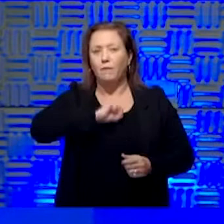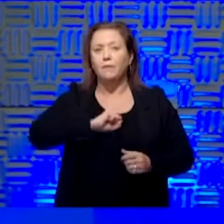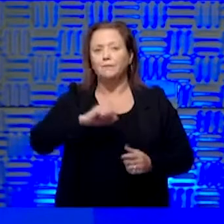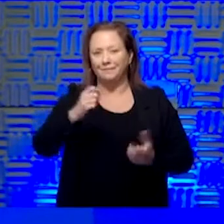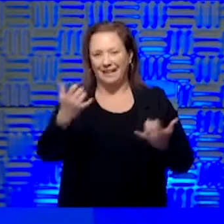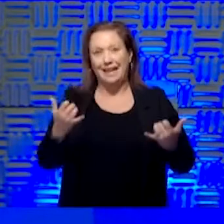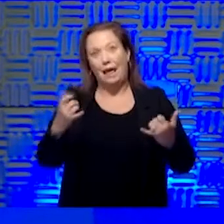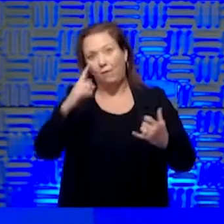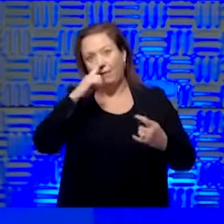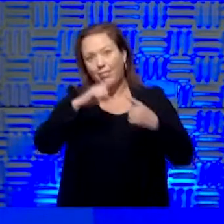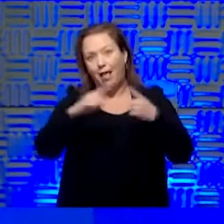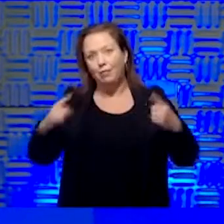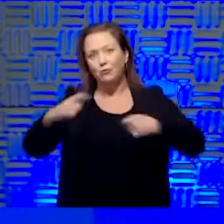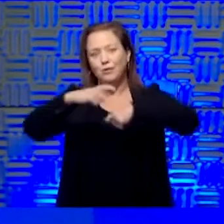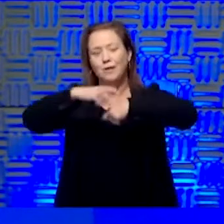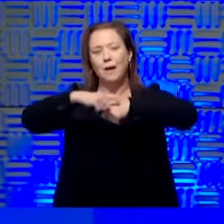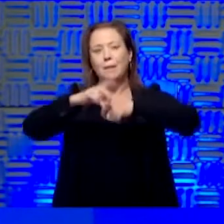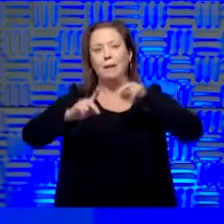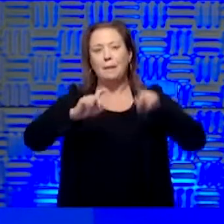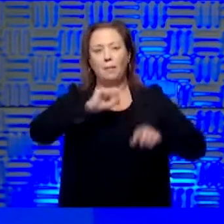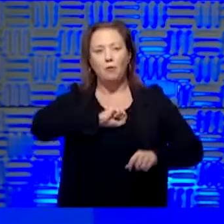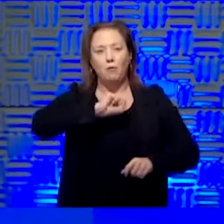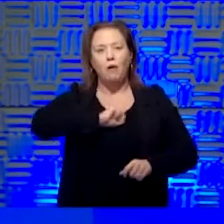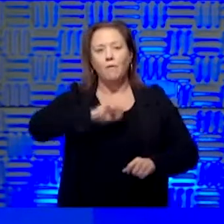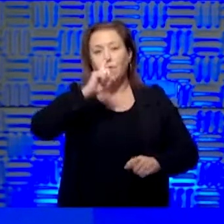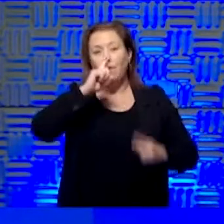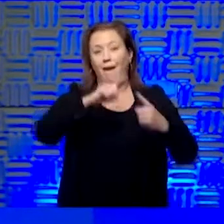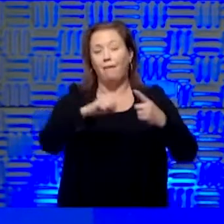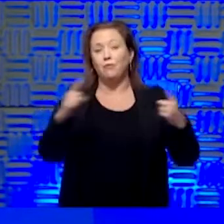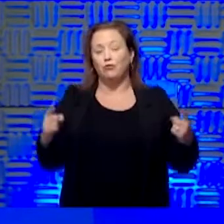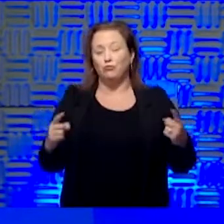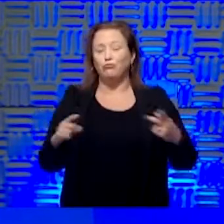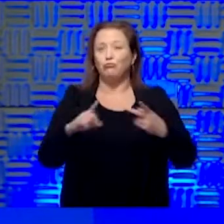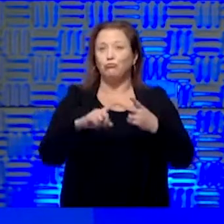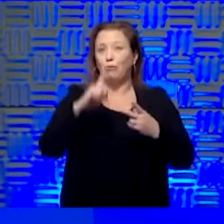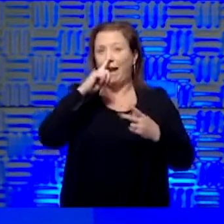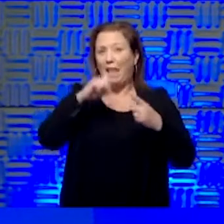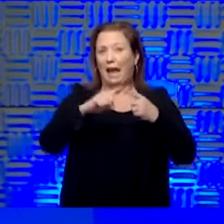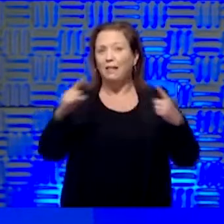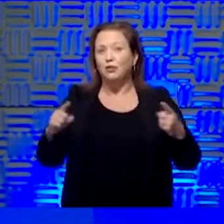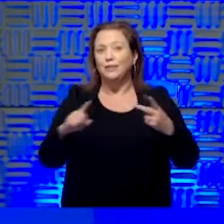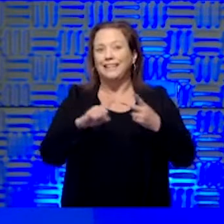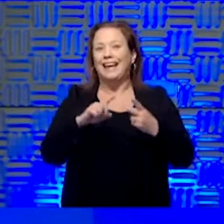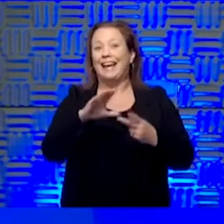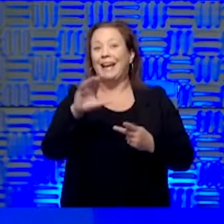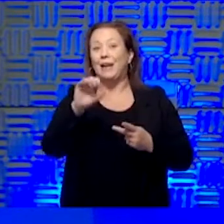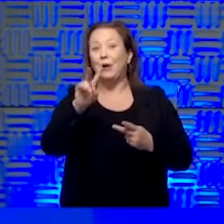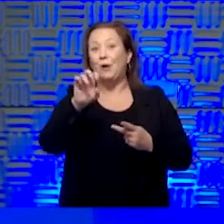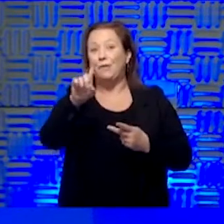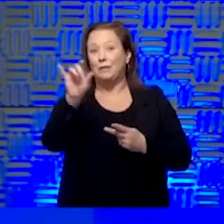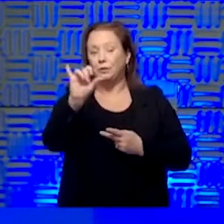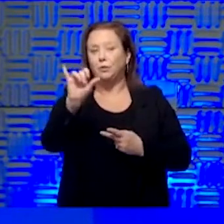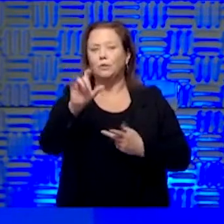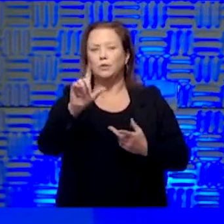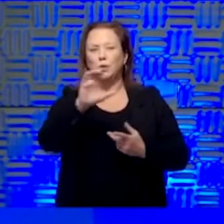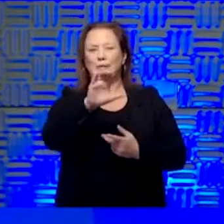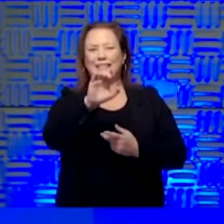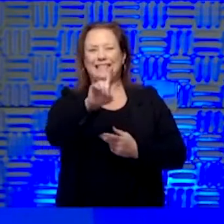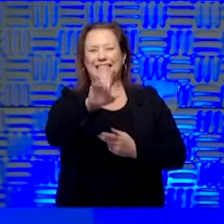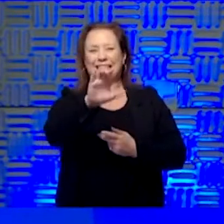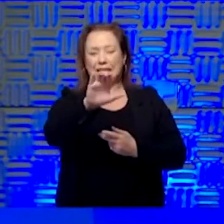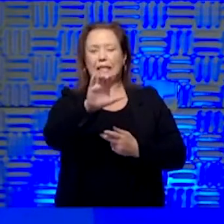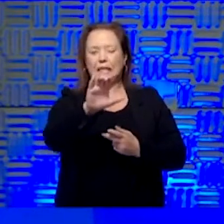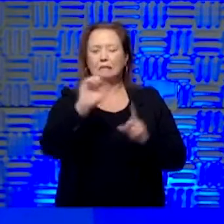allergy season as well, and so people are coughing from that. They can certainly have allergies and have COVID as well. So I think their stance is continuing to be